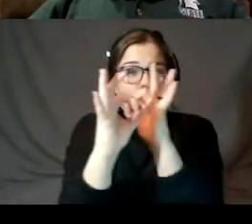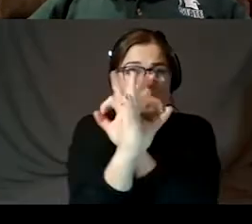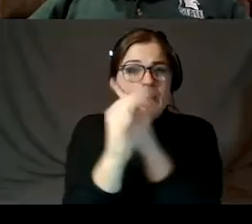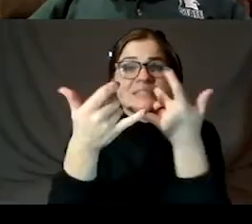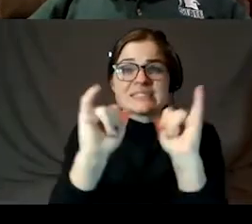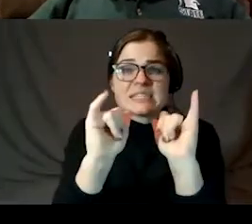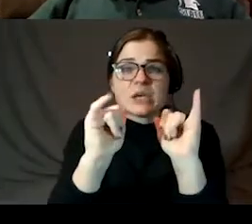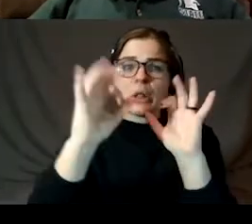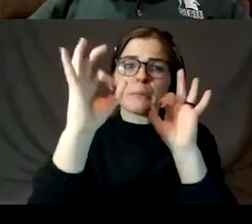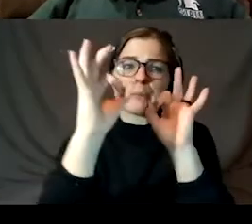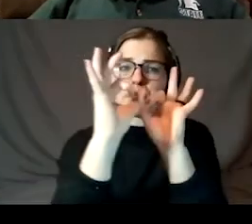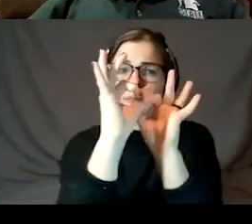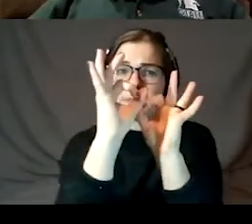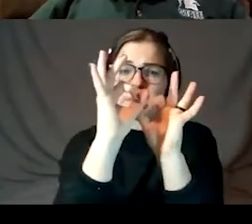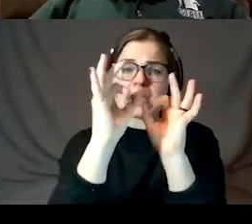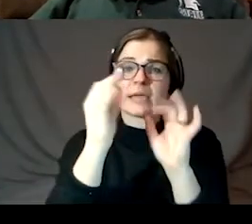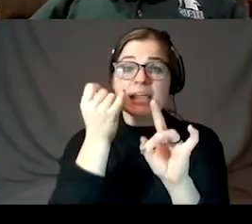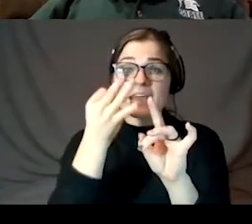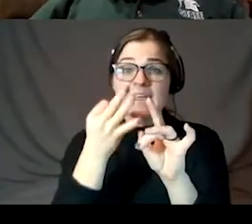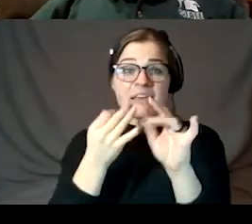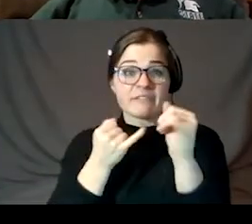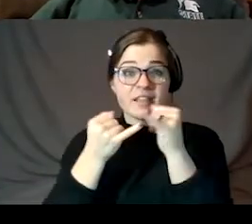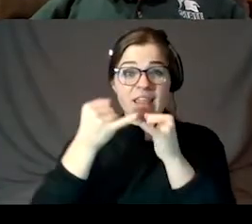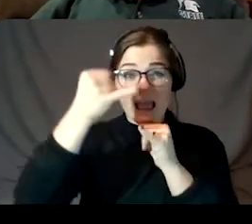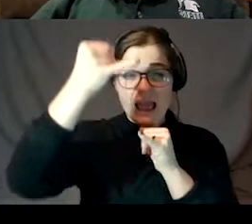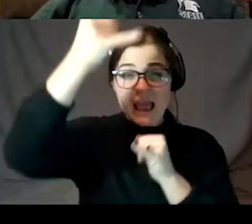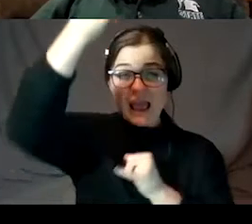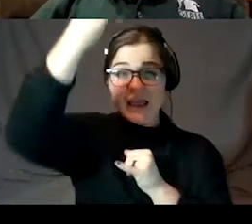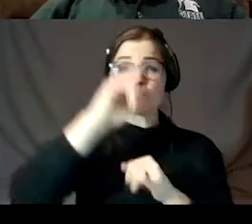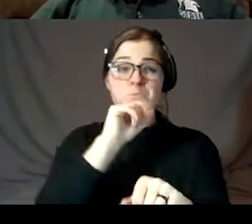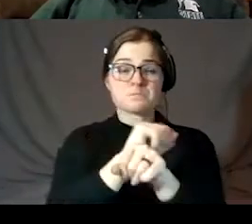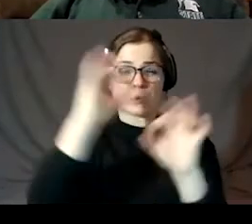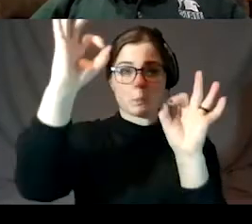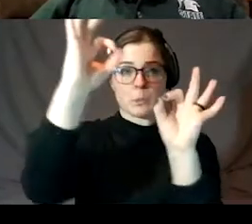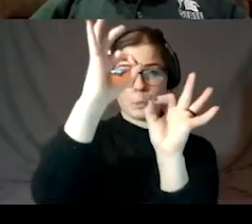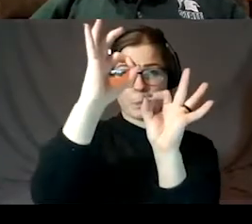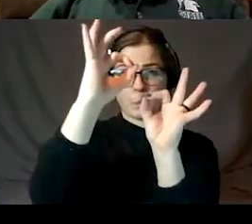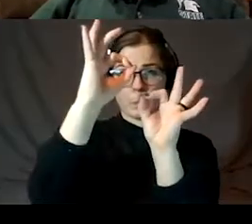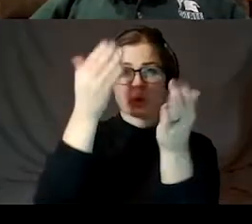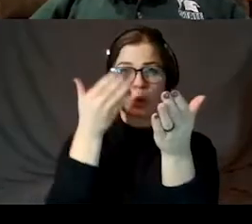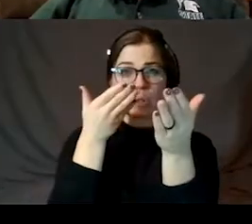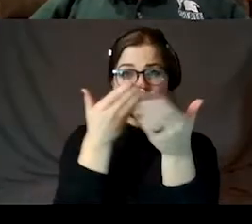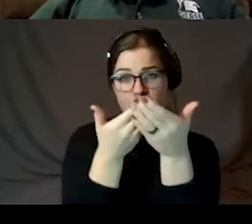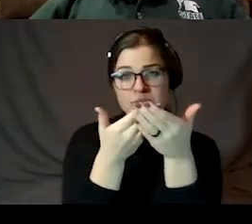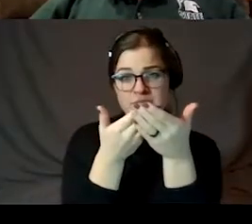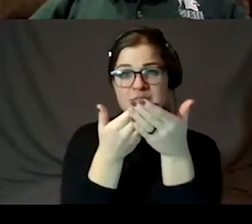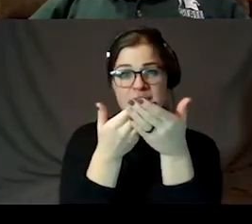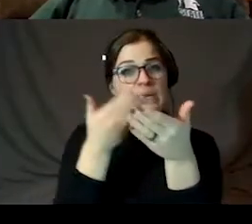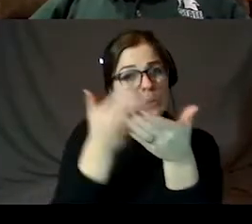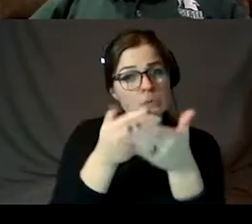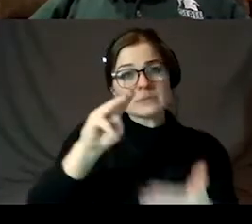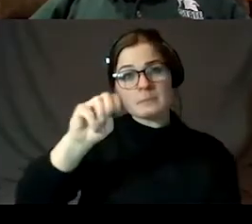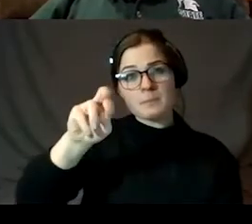that if I place a line through them, they're pretty close. And you'll also notice that line seems to pass very close to Mercury,